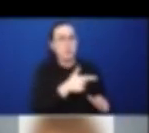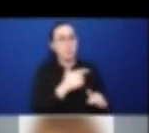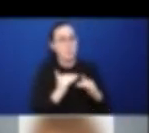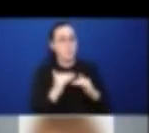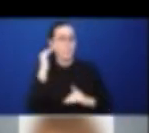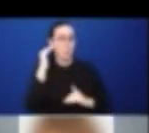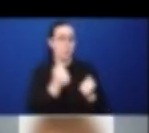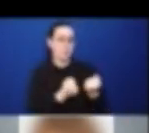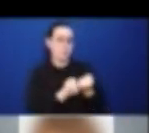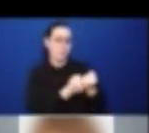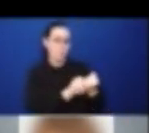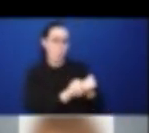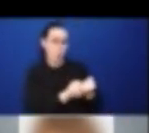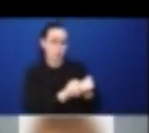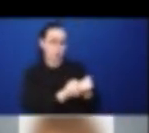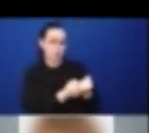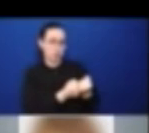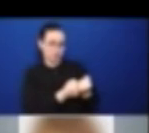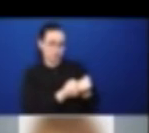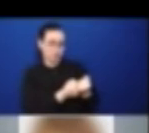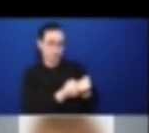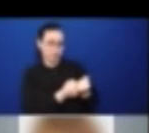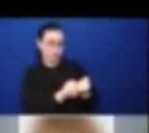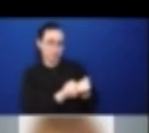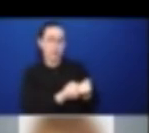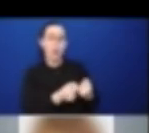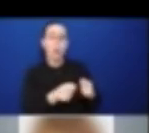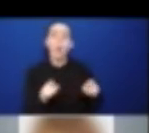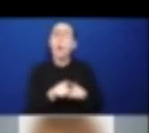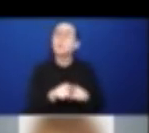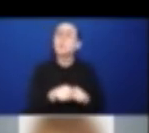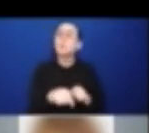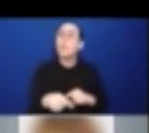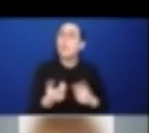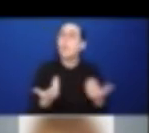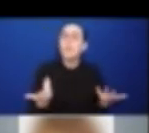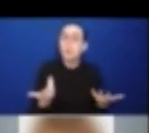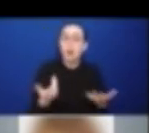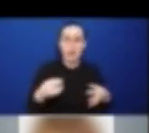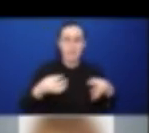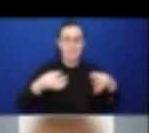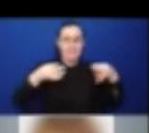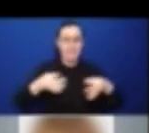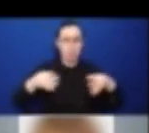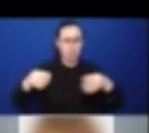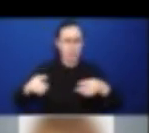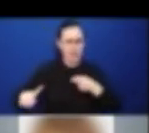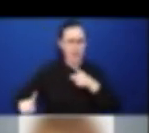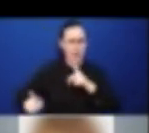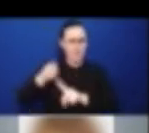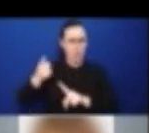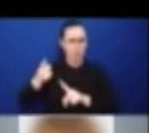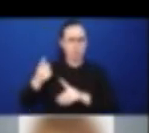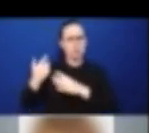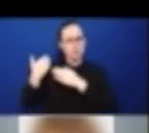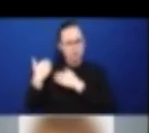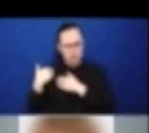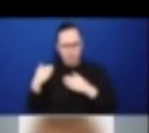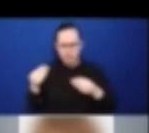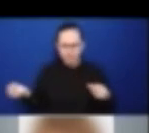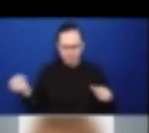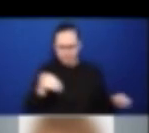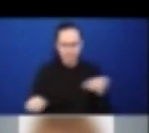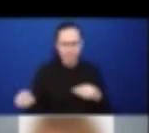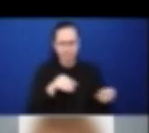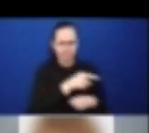article article also cited the need to share decision making and to have inclusive environments in the different school